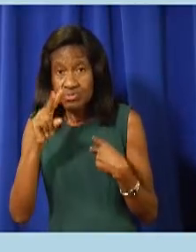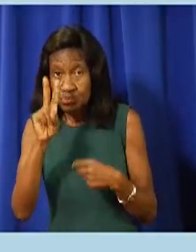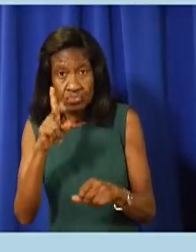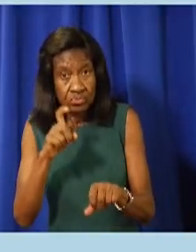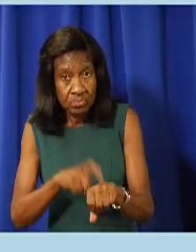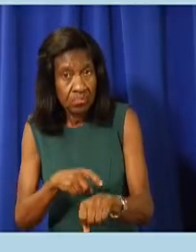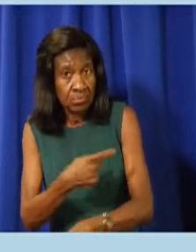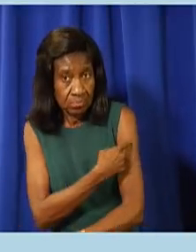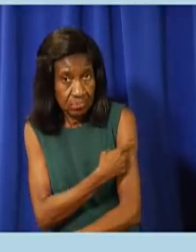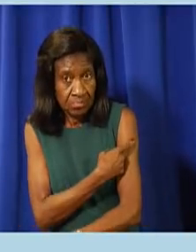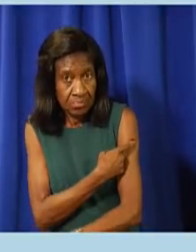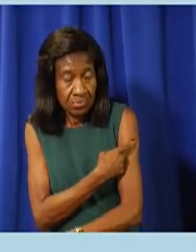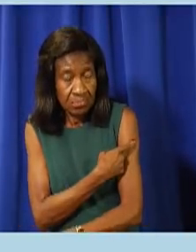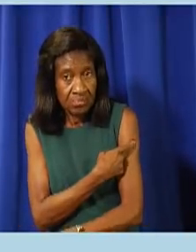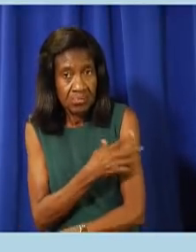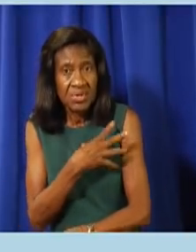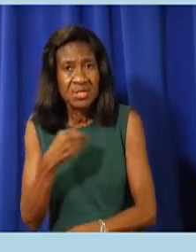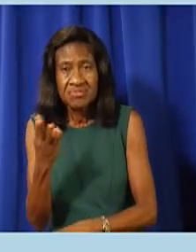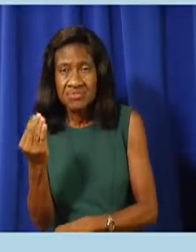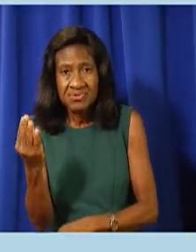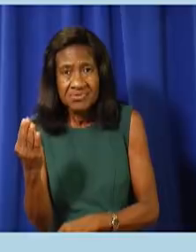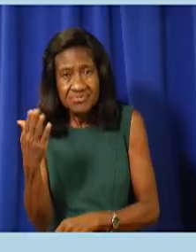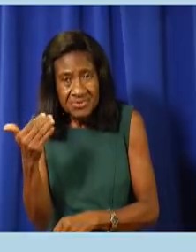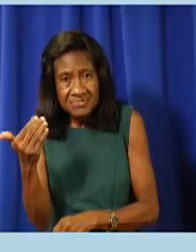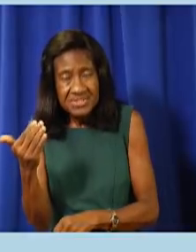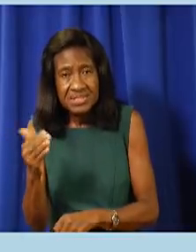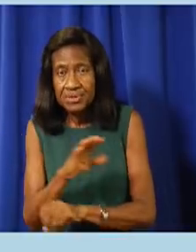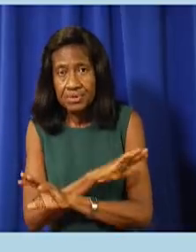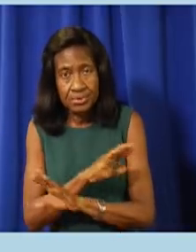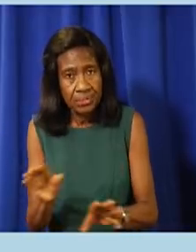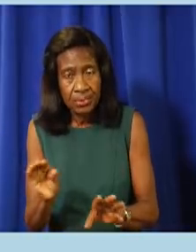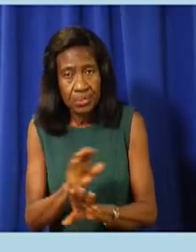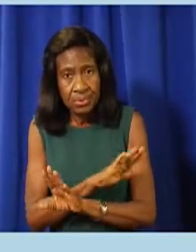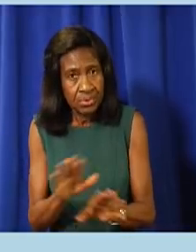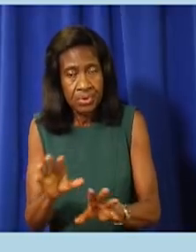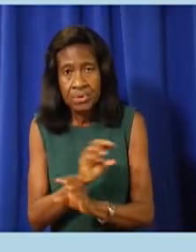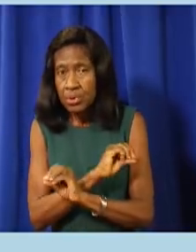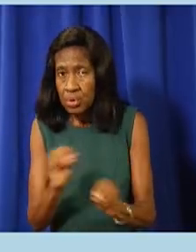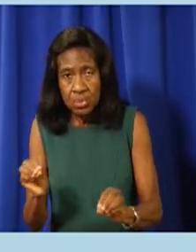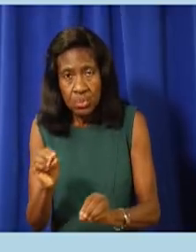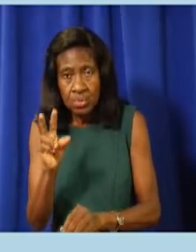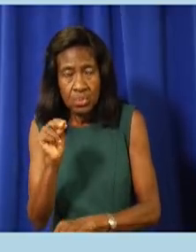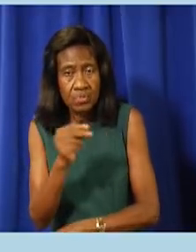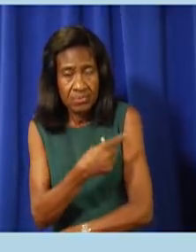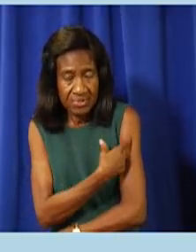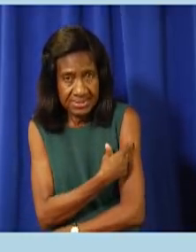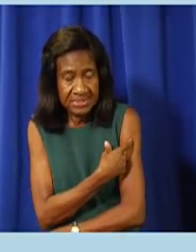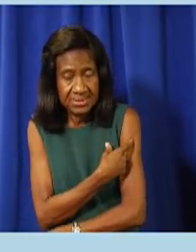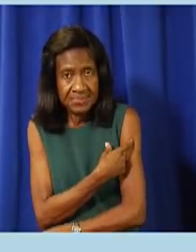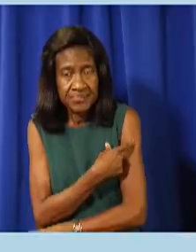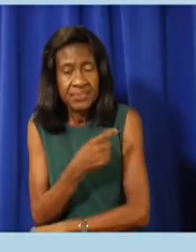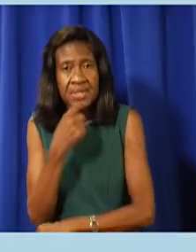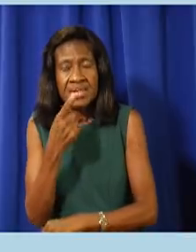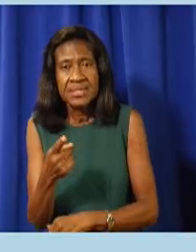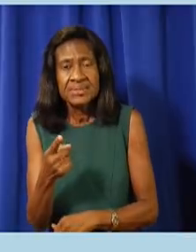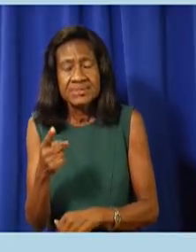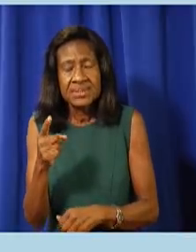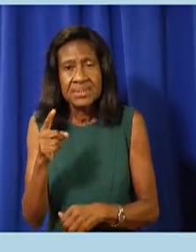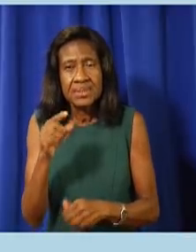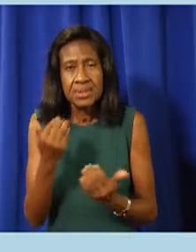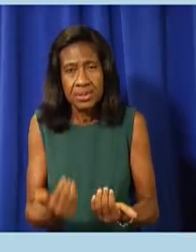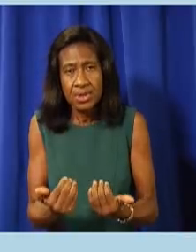Since February 2021, we have had 325 cases of COVID-19,